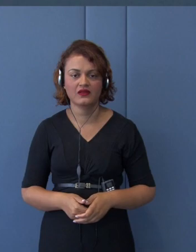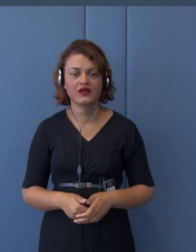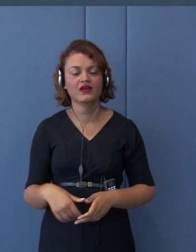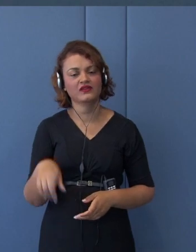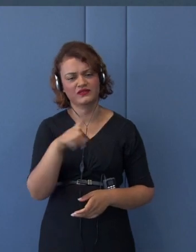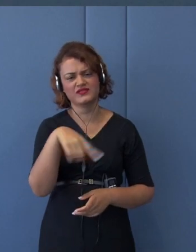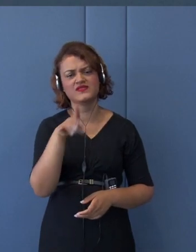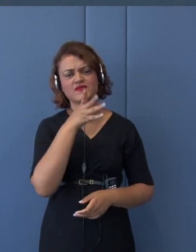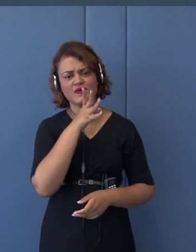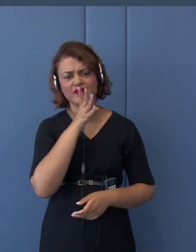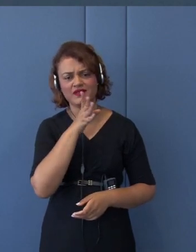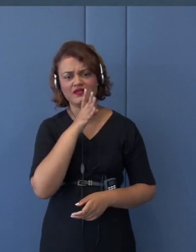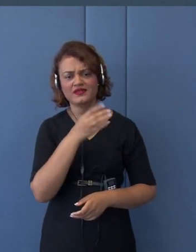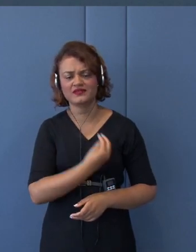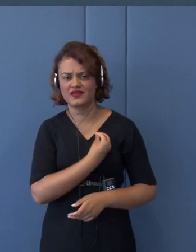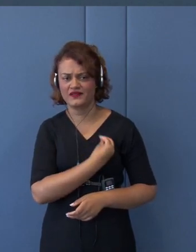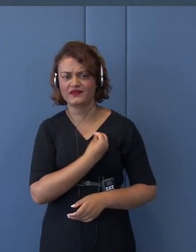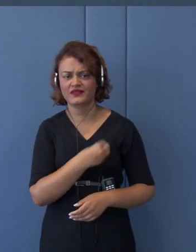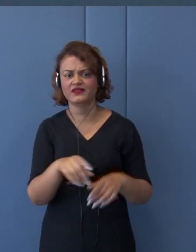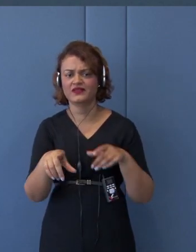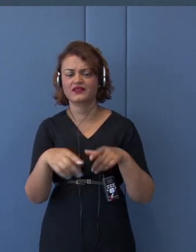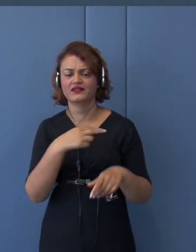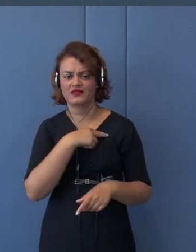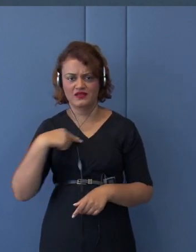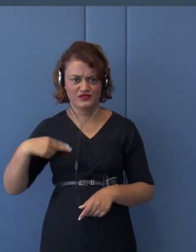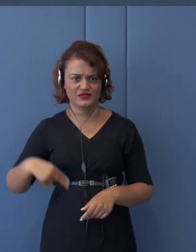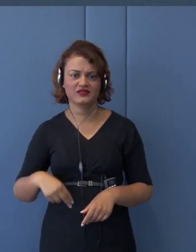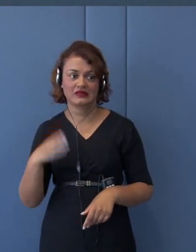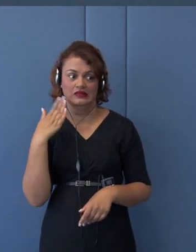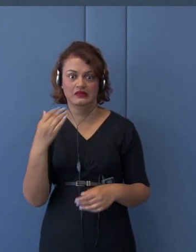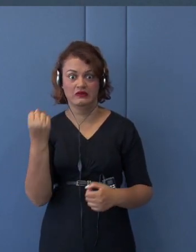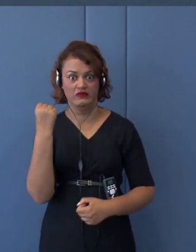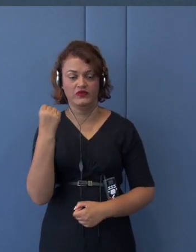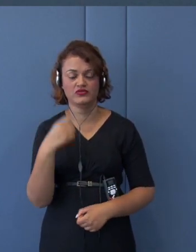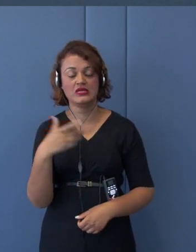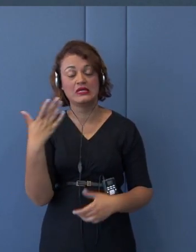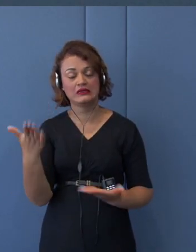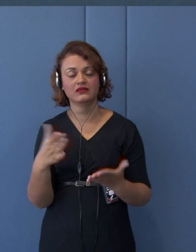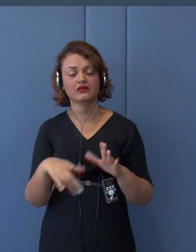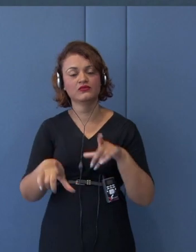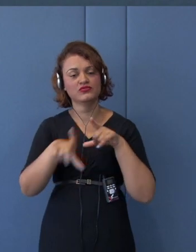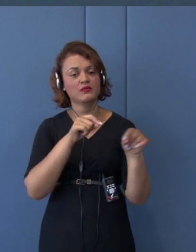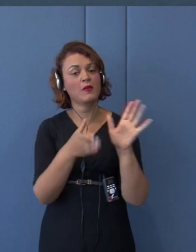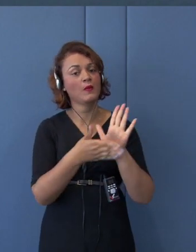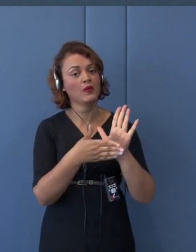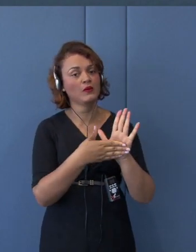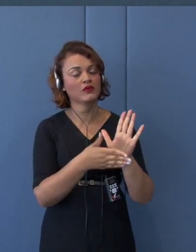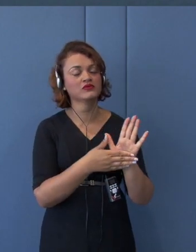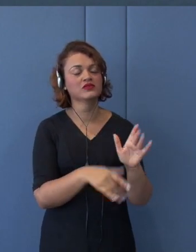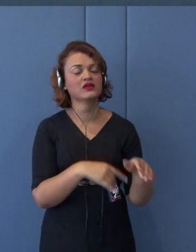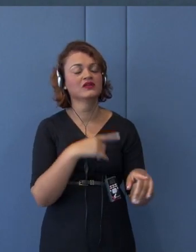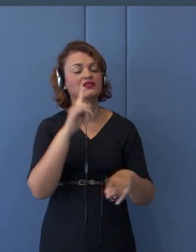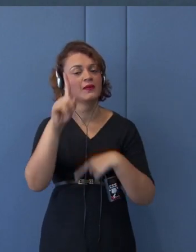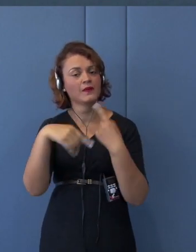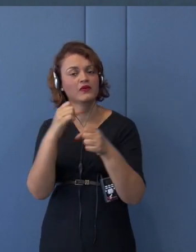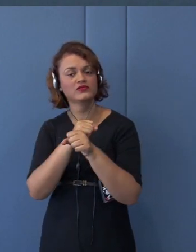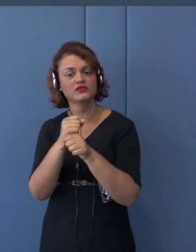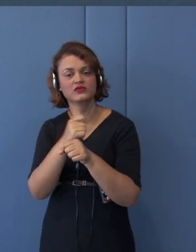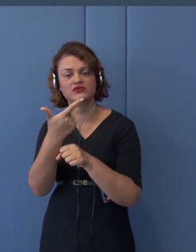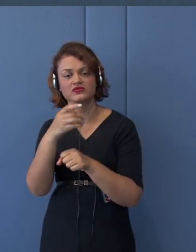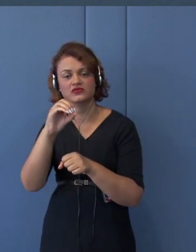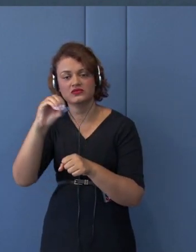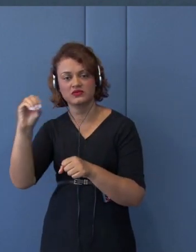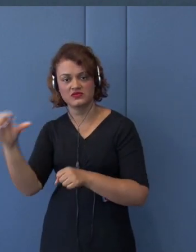So, what Japan proposed was in two years later, in 2006, Japan proposed